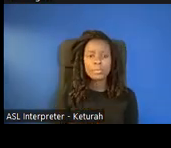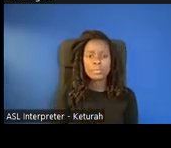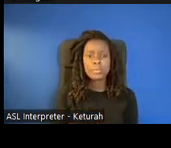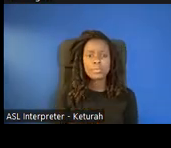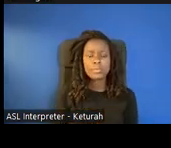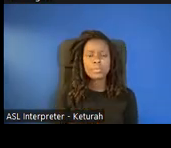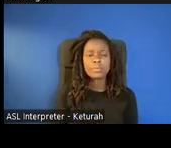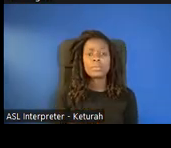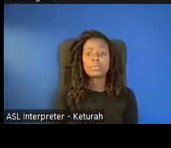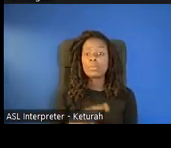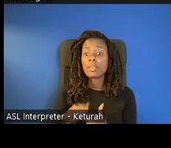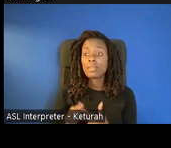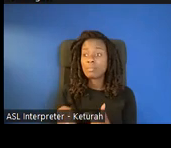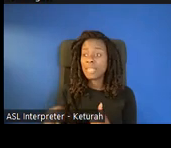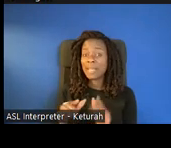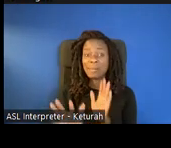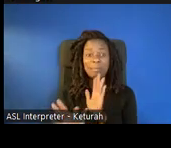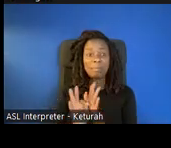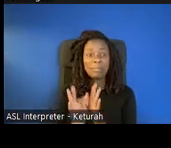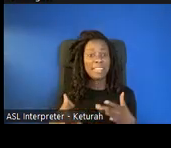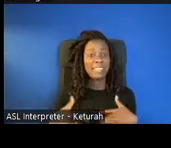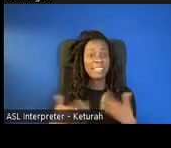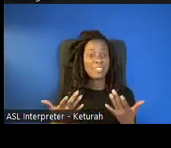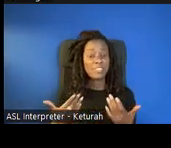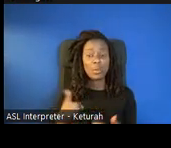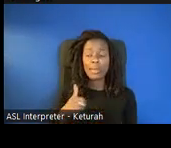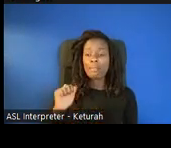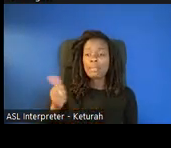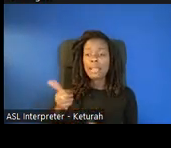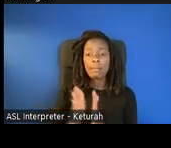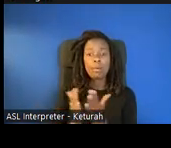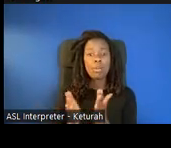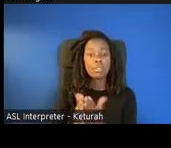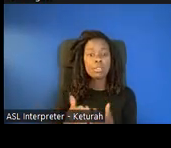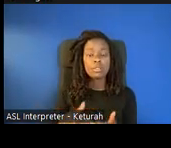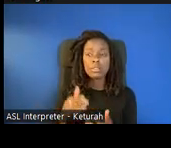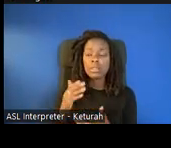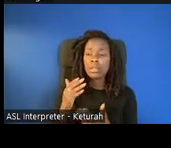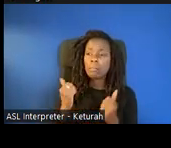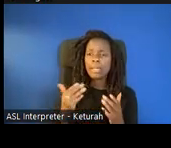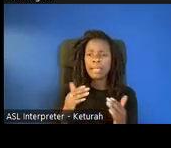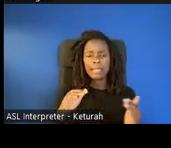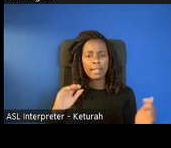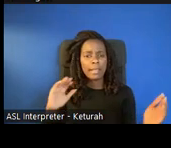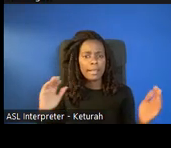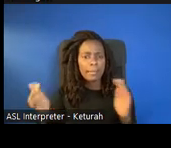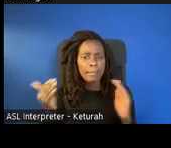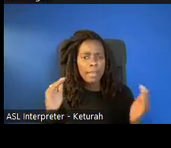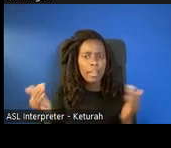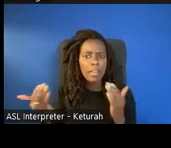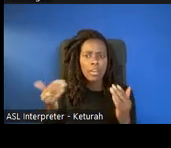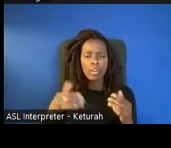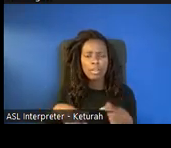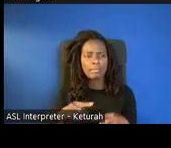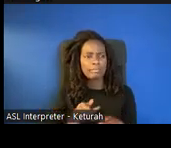And then they can choose their adventure. And We have 10 books. We have a lot of compare and contrast items like big and small, living